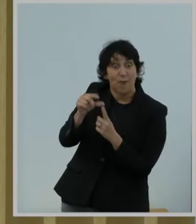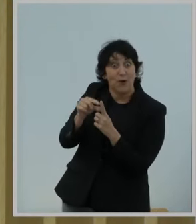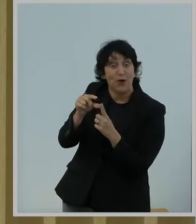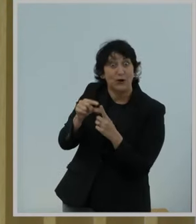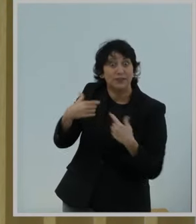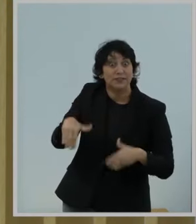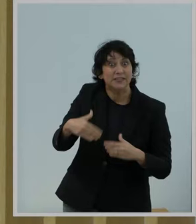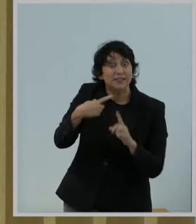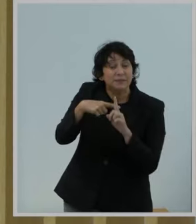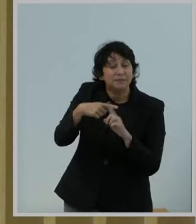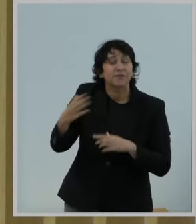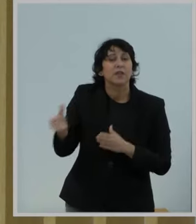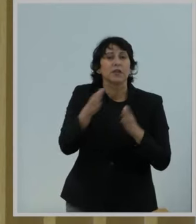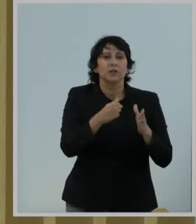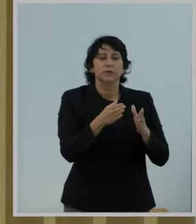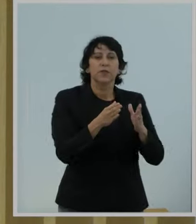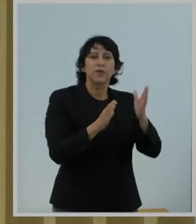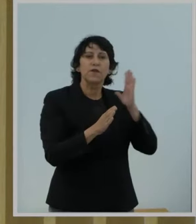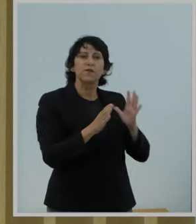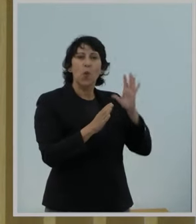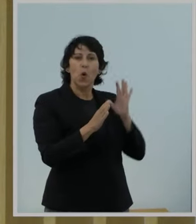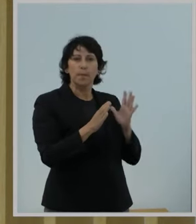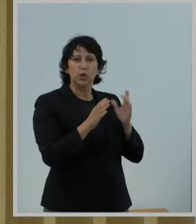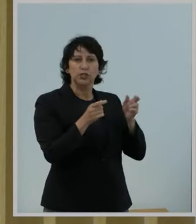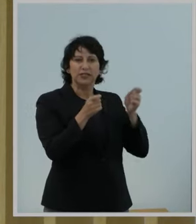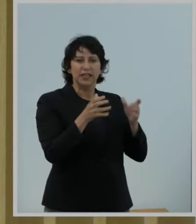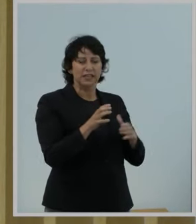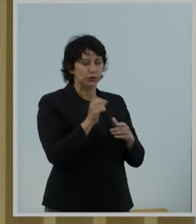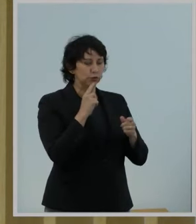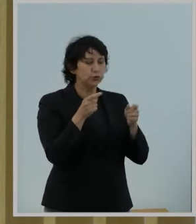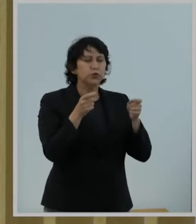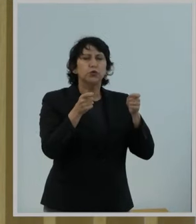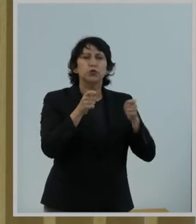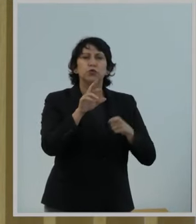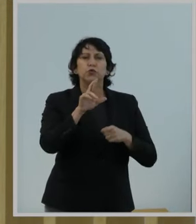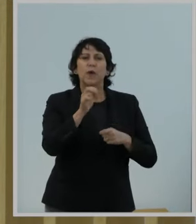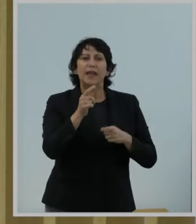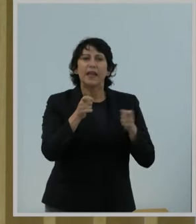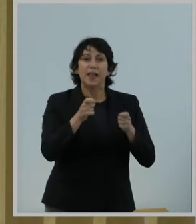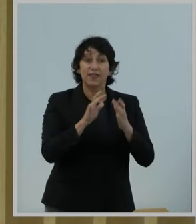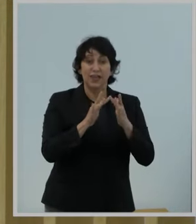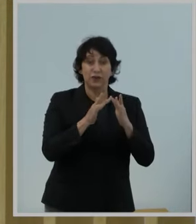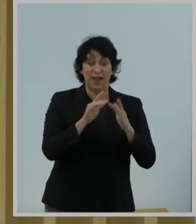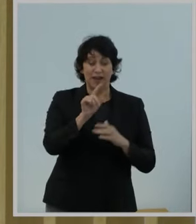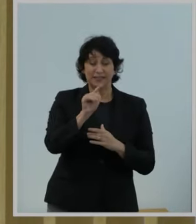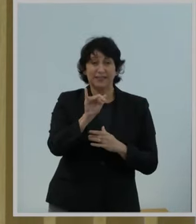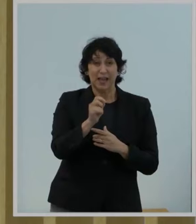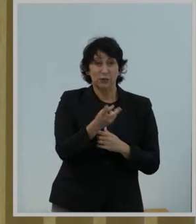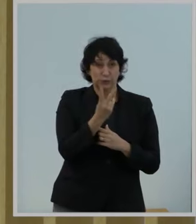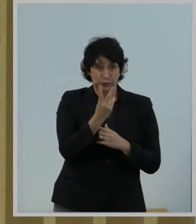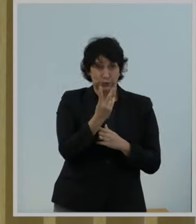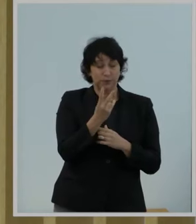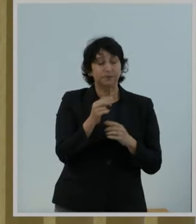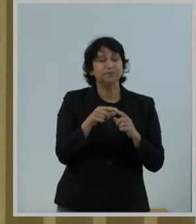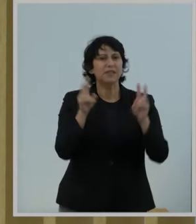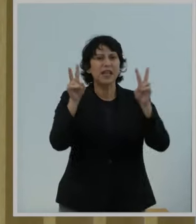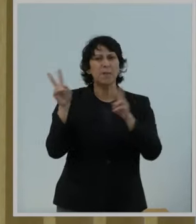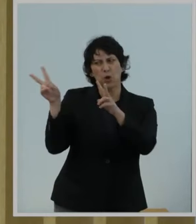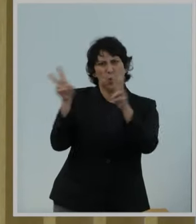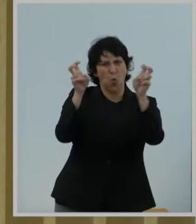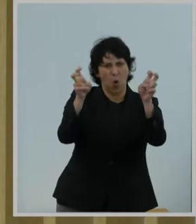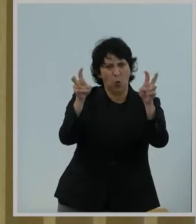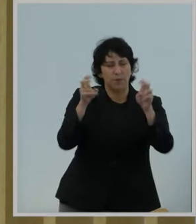Continuing, the former Solicitors General stated that regulating the Internet as a Title II utility service, quote, would